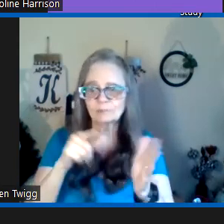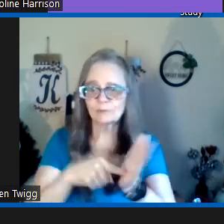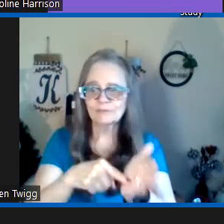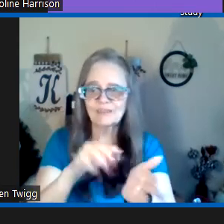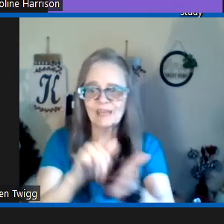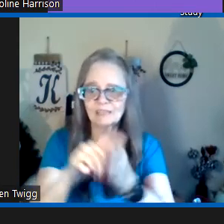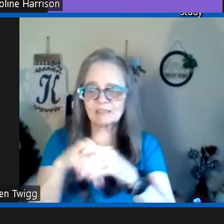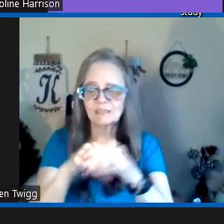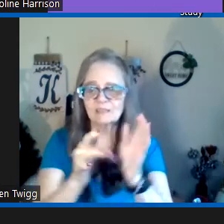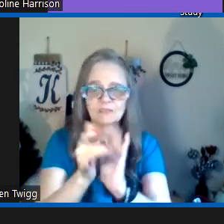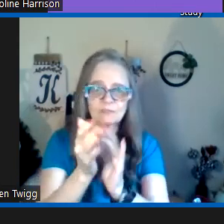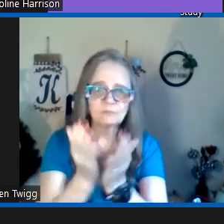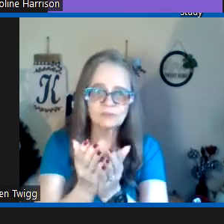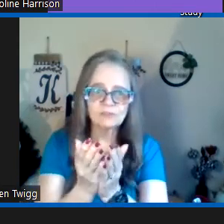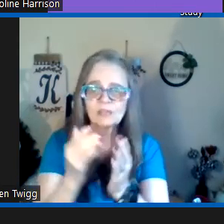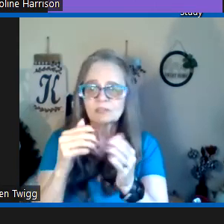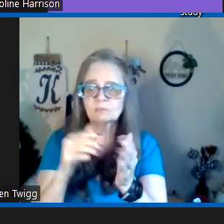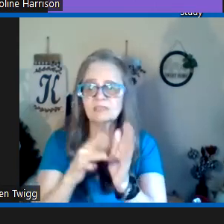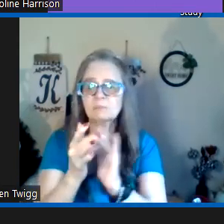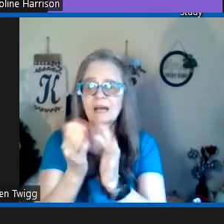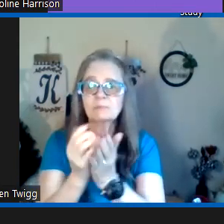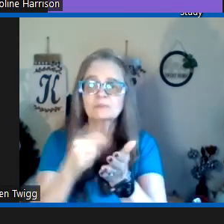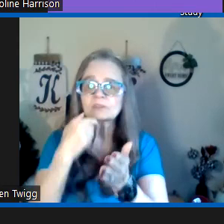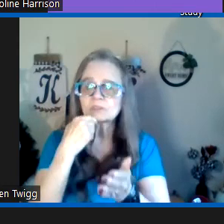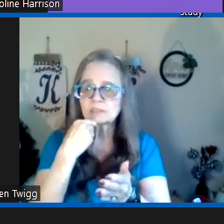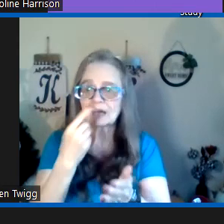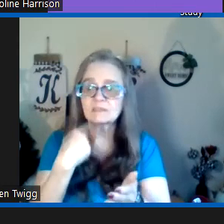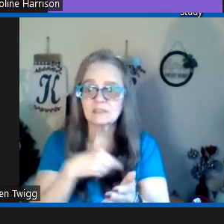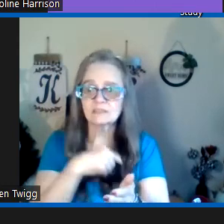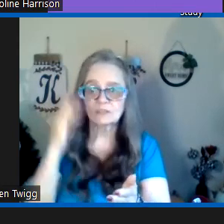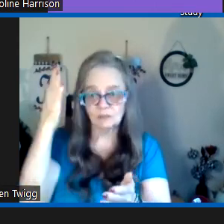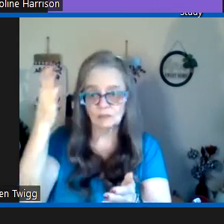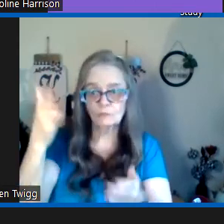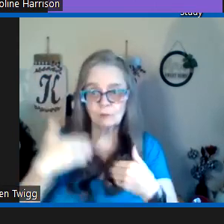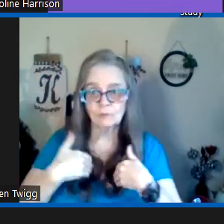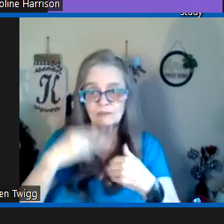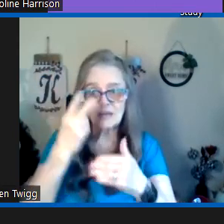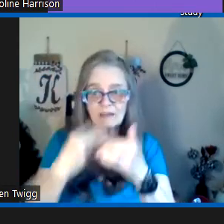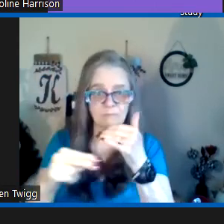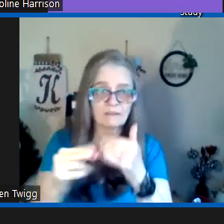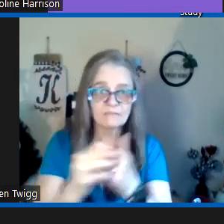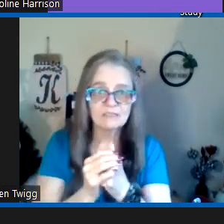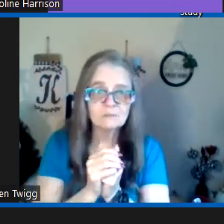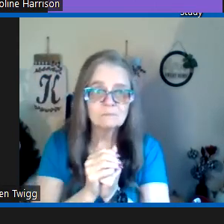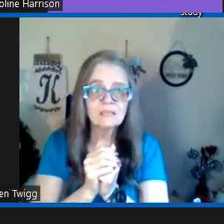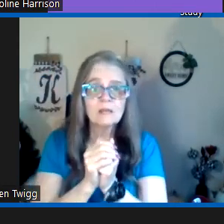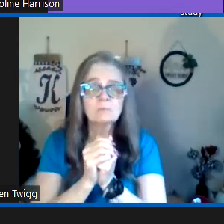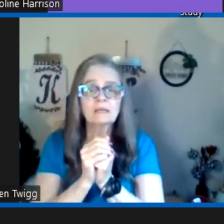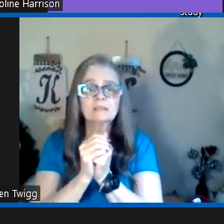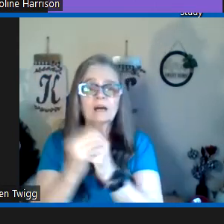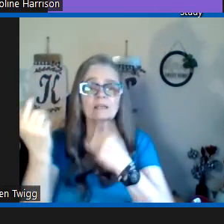find proof of that in in the scriptures to me the bible tells us that that we will have prophets